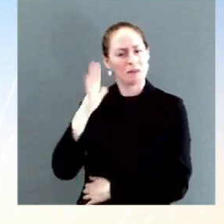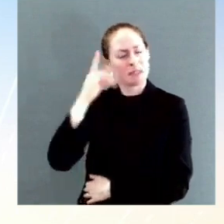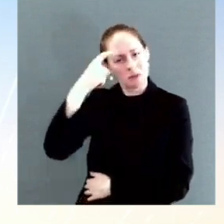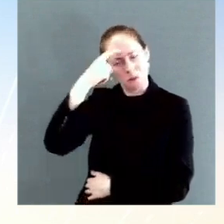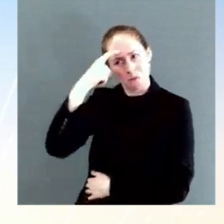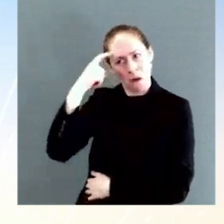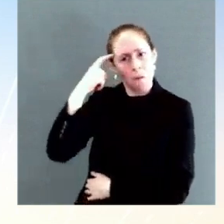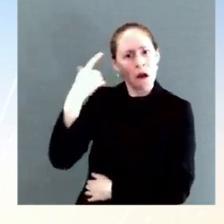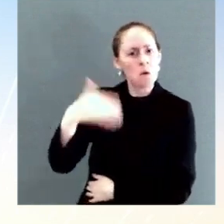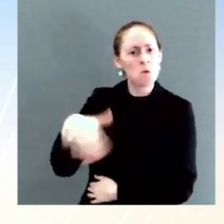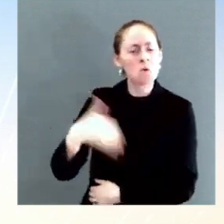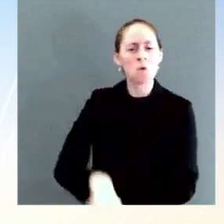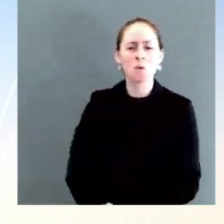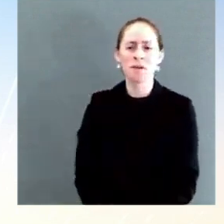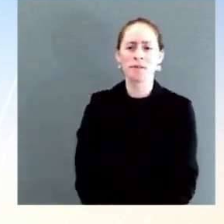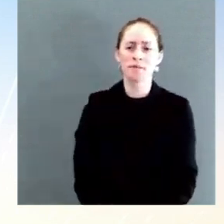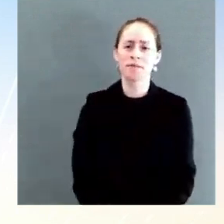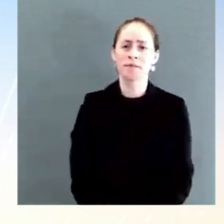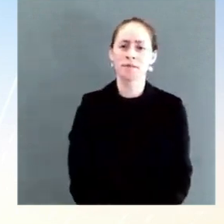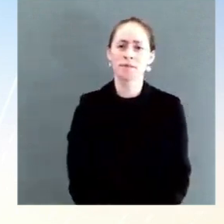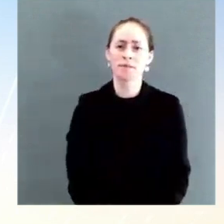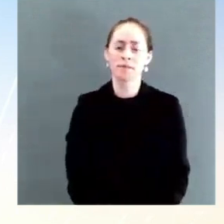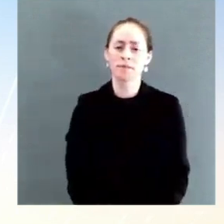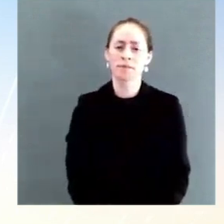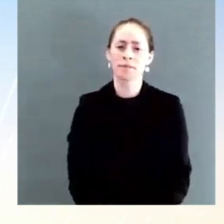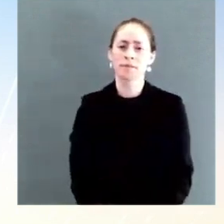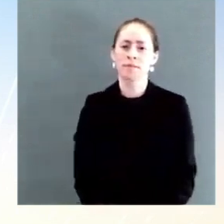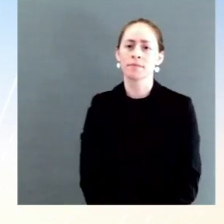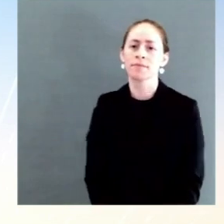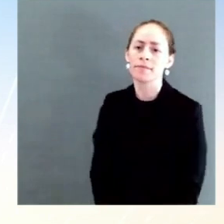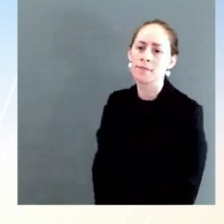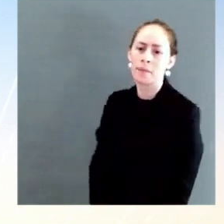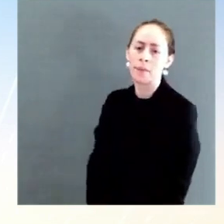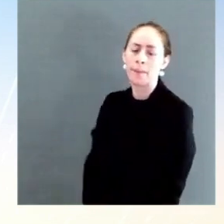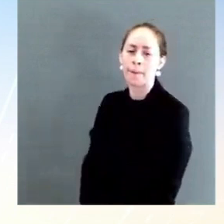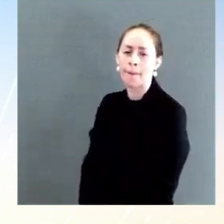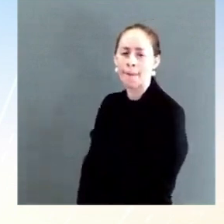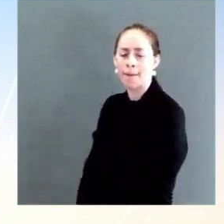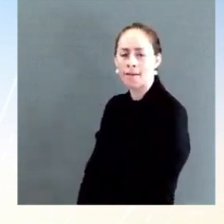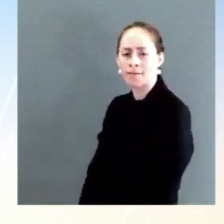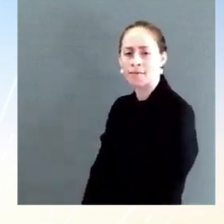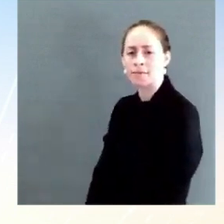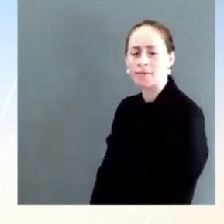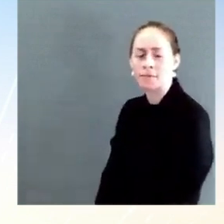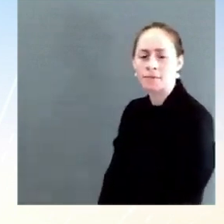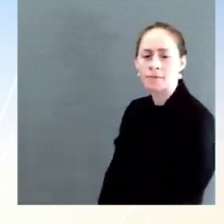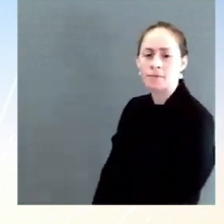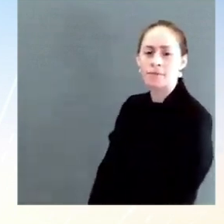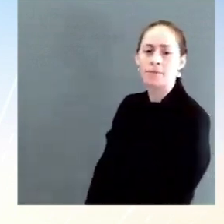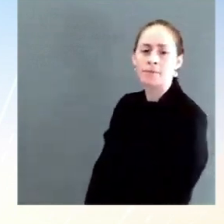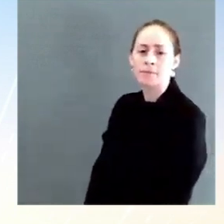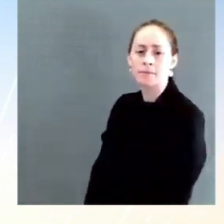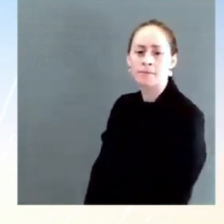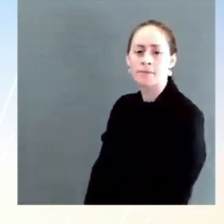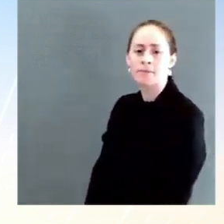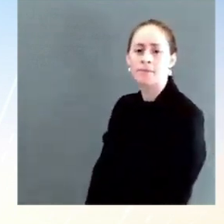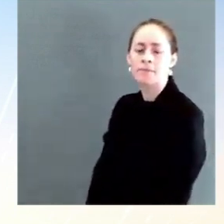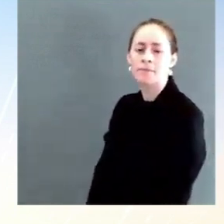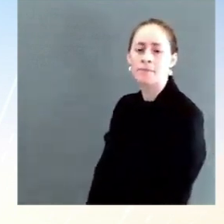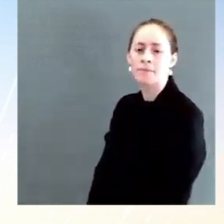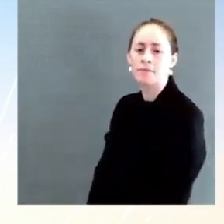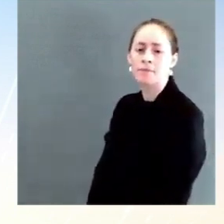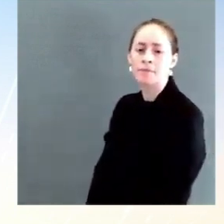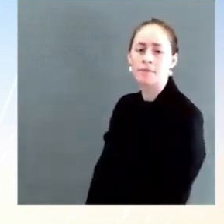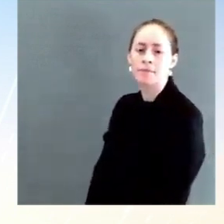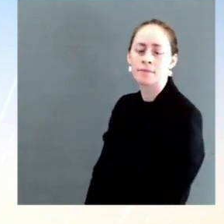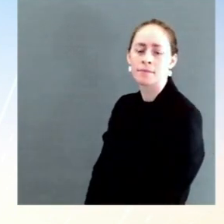Was Biden made aware that in the days before the debate with former President Trump, that Trump tested positive? Did anybody